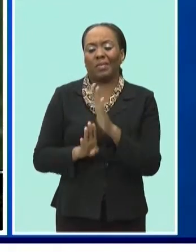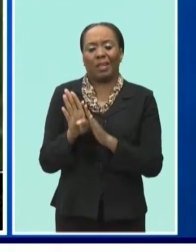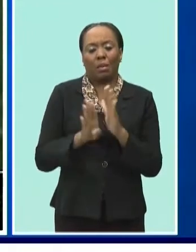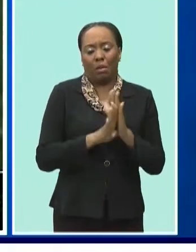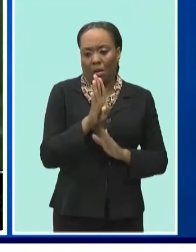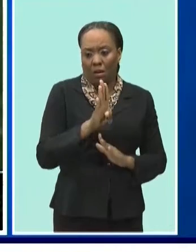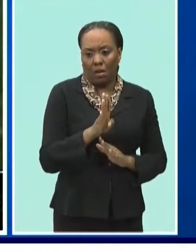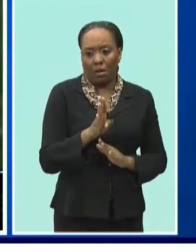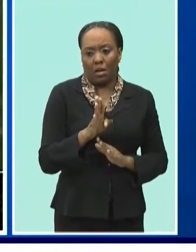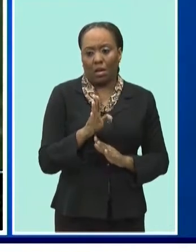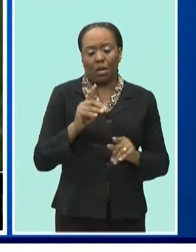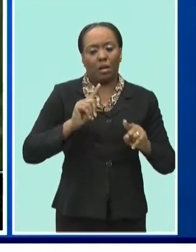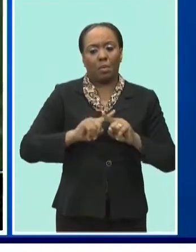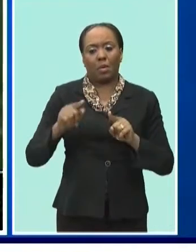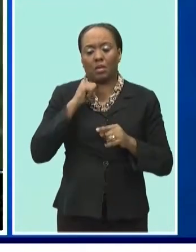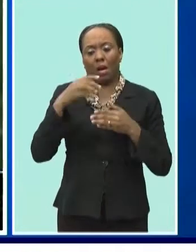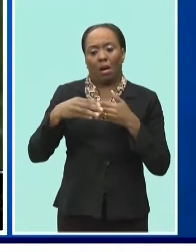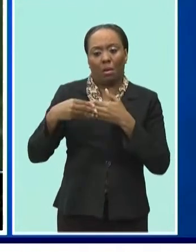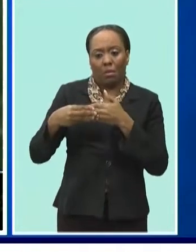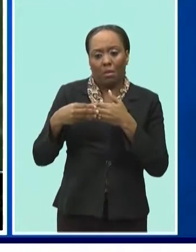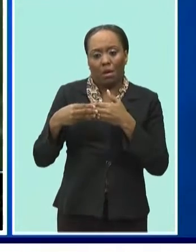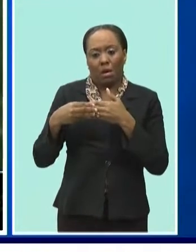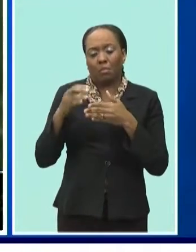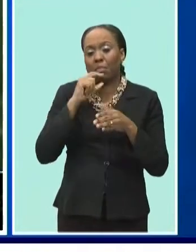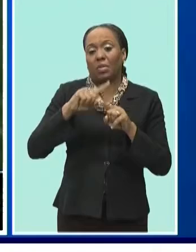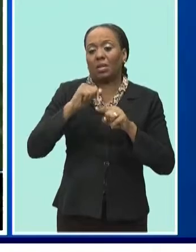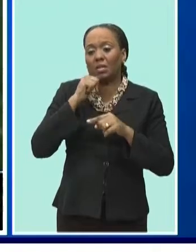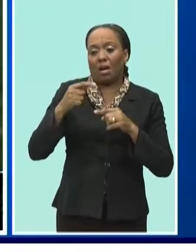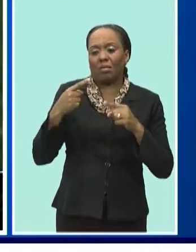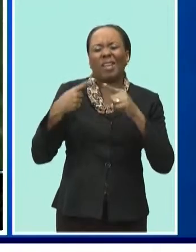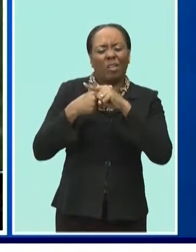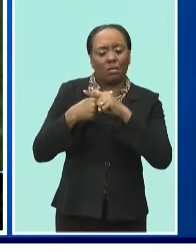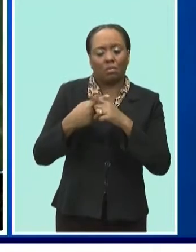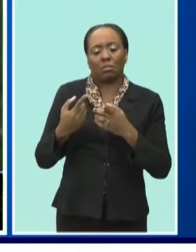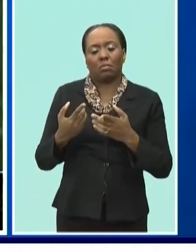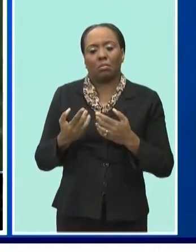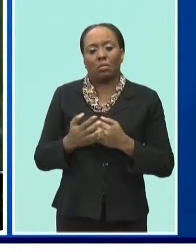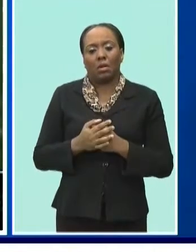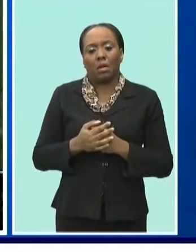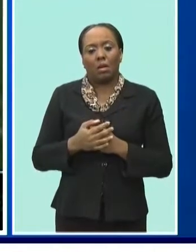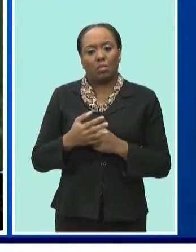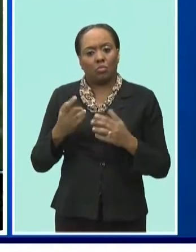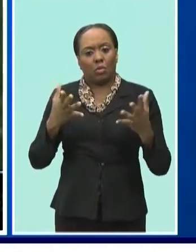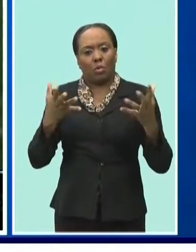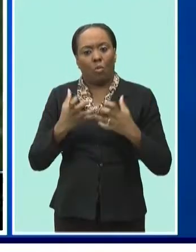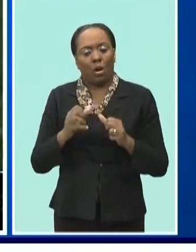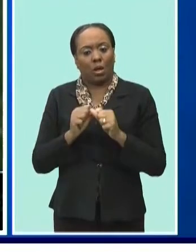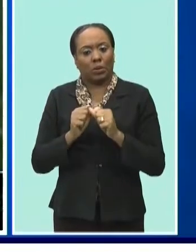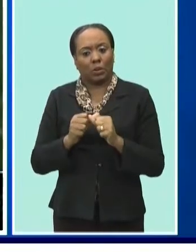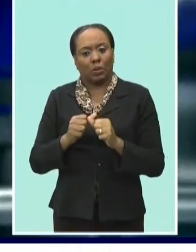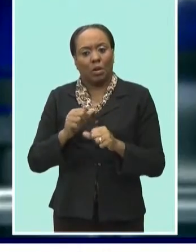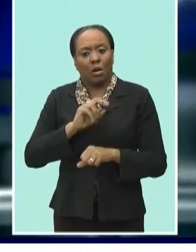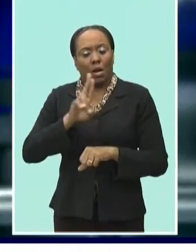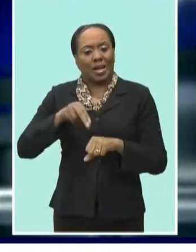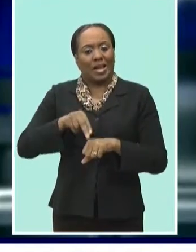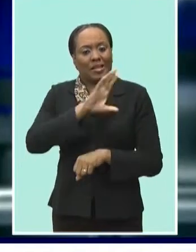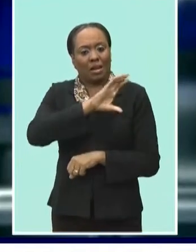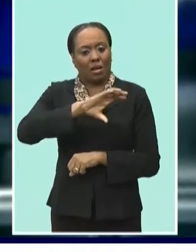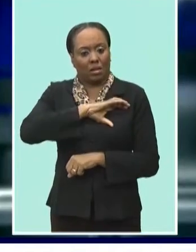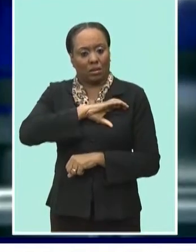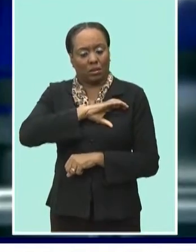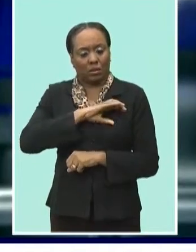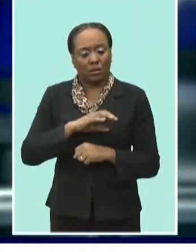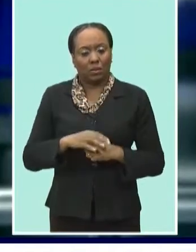without compromising the centrality of our citizens to national character and well-being. And